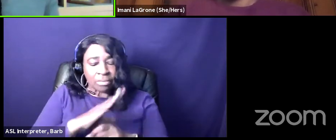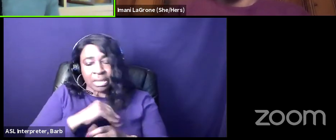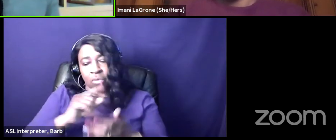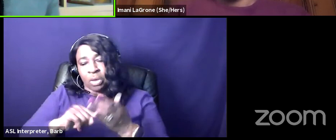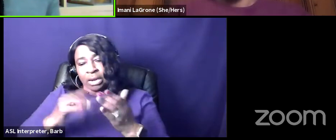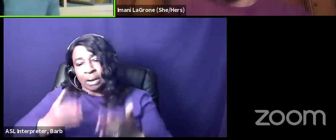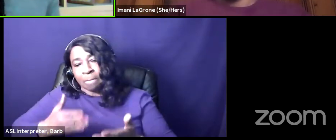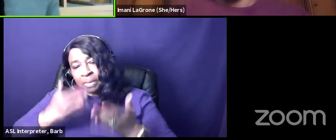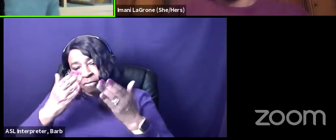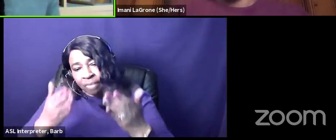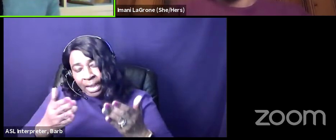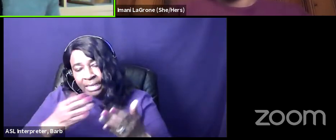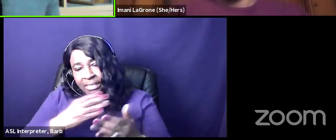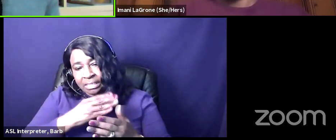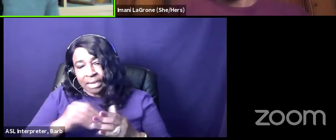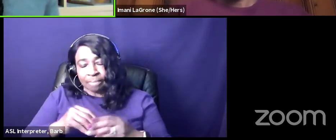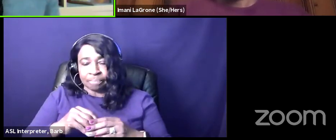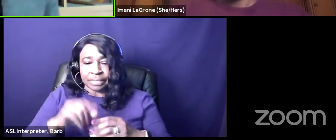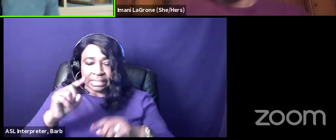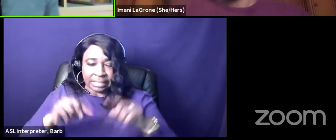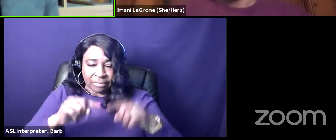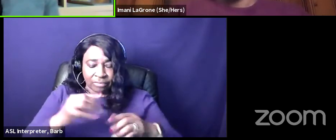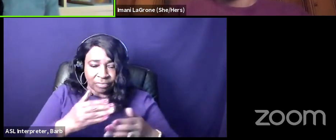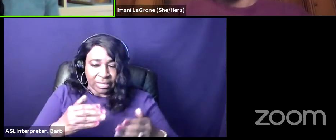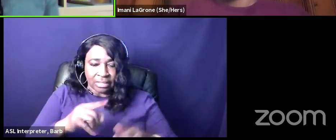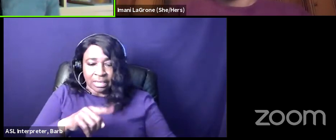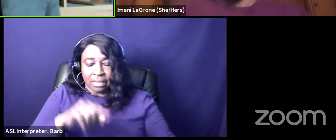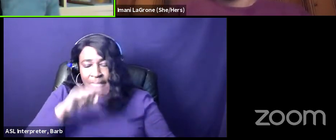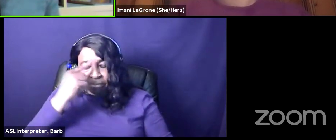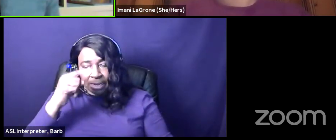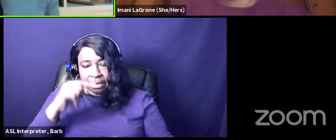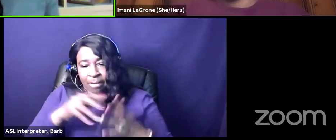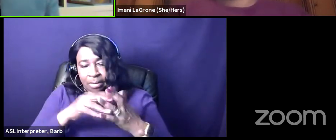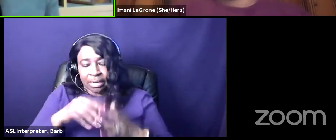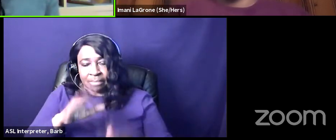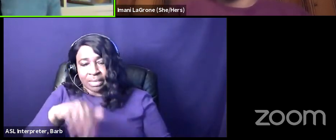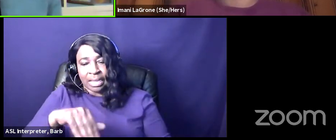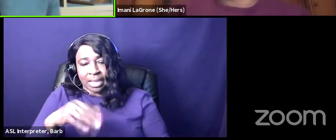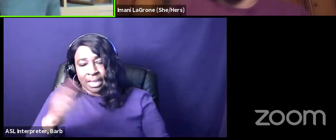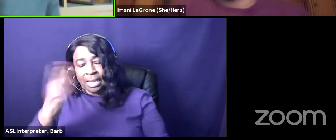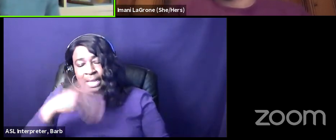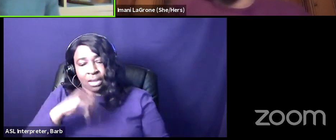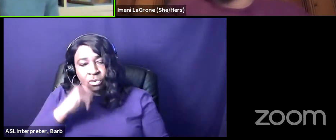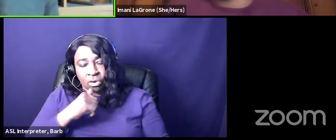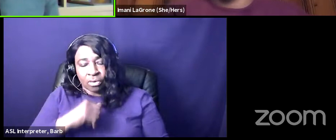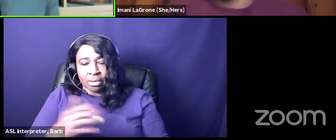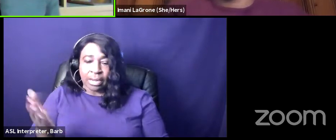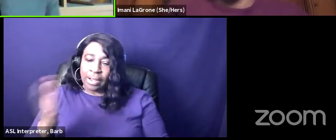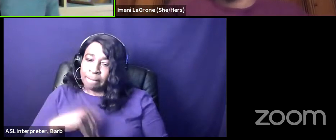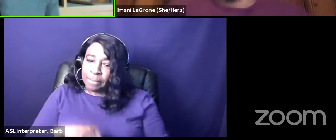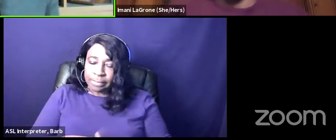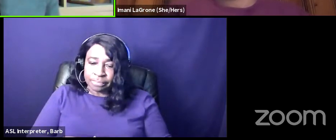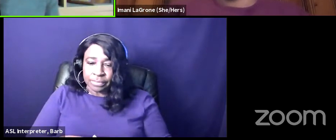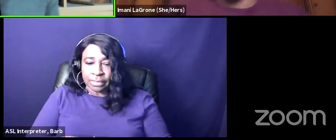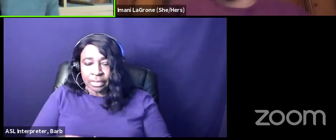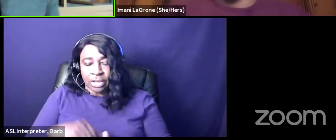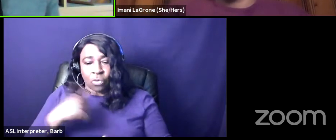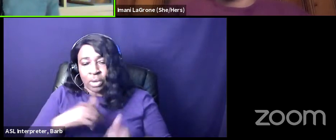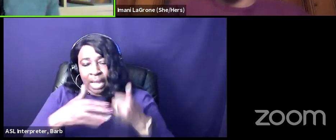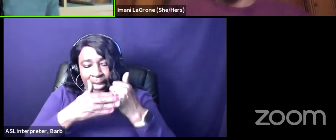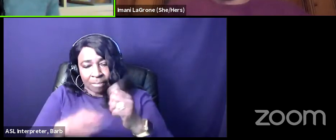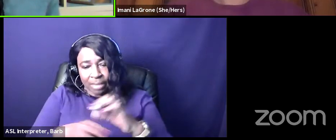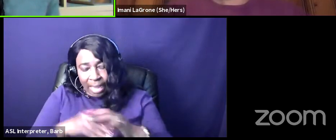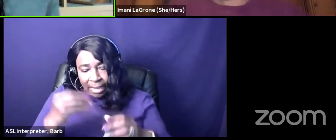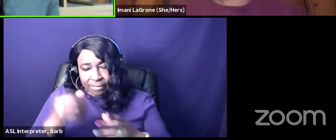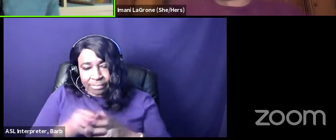and how in many ways black americans like hey girl i know like come on like we'll help you out like i know you were